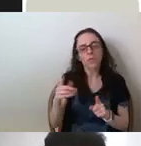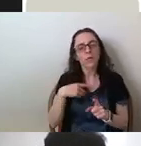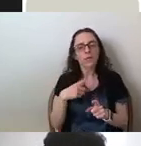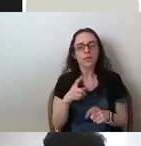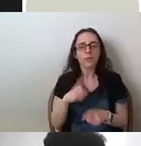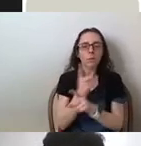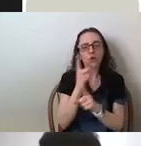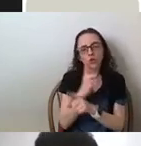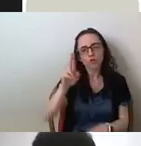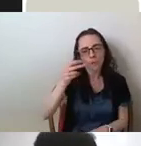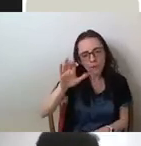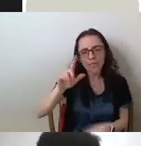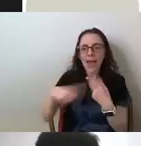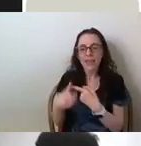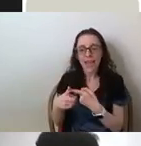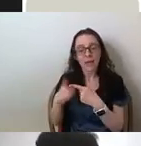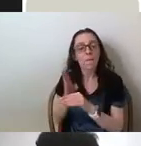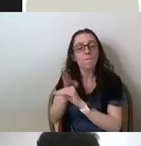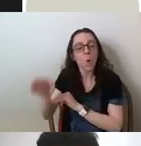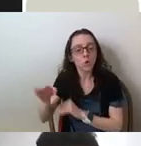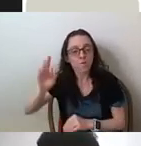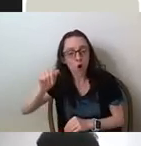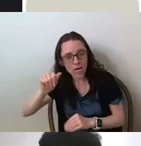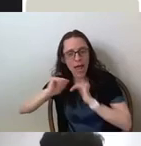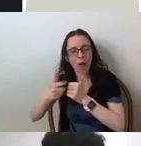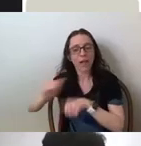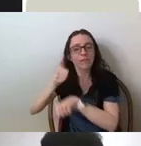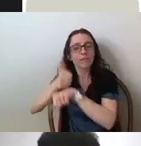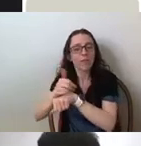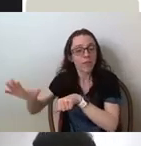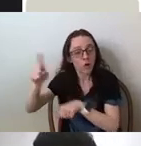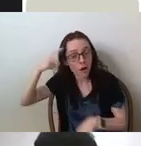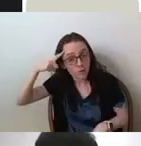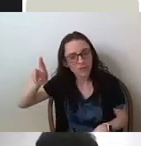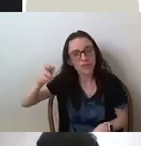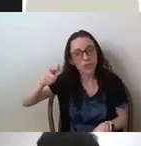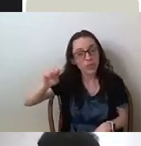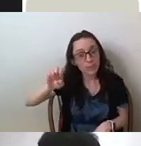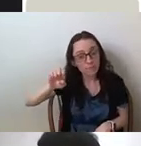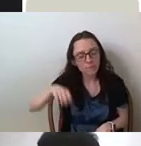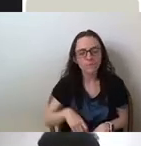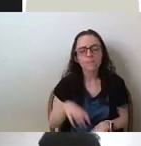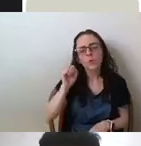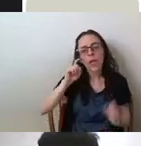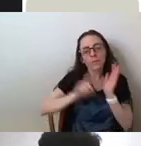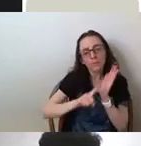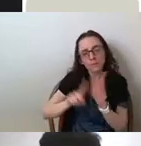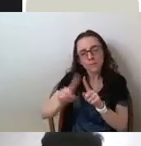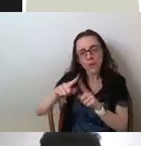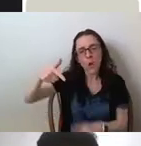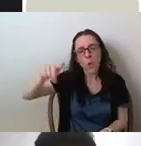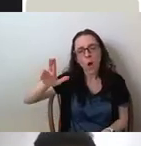post-Florida regime. So you can sort of go through these kind of qualitative, uh, qualitative categories. Um,